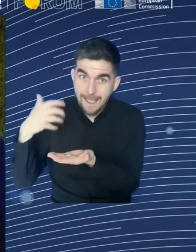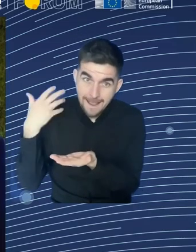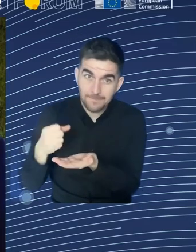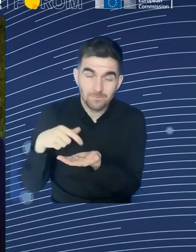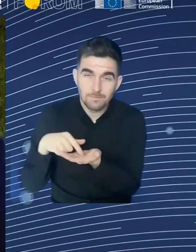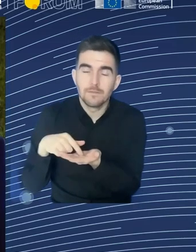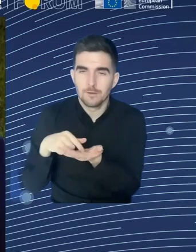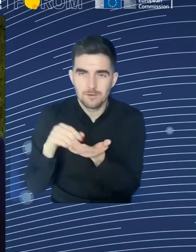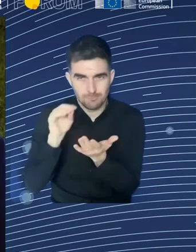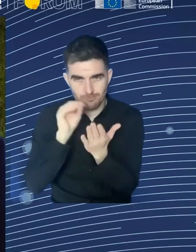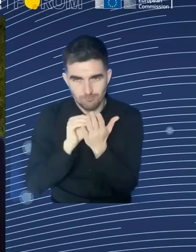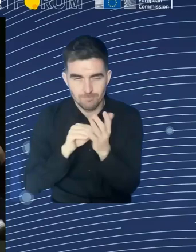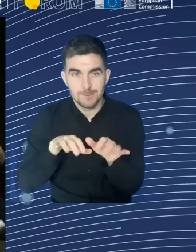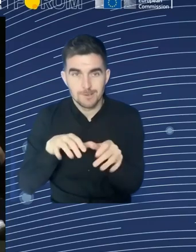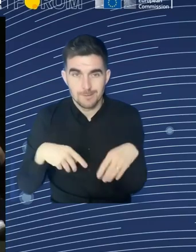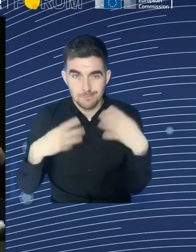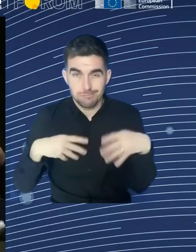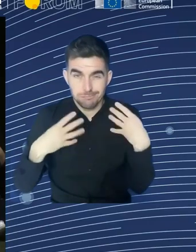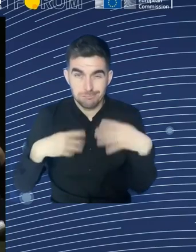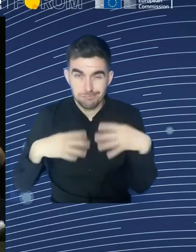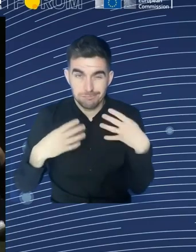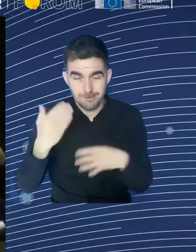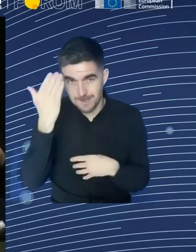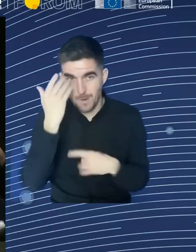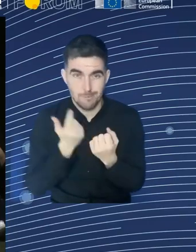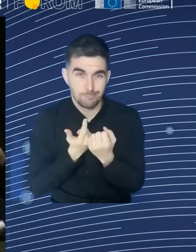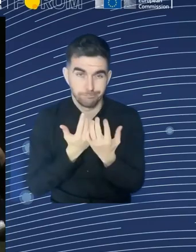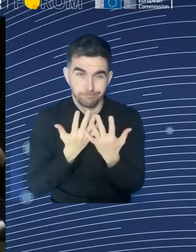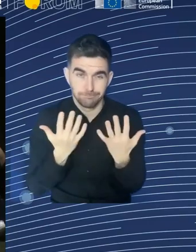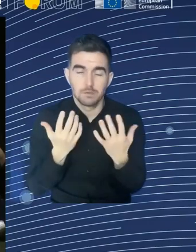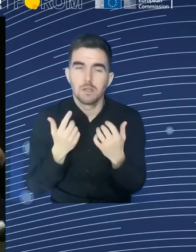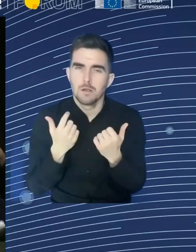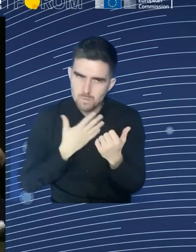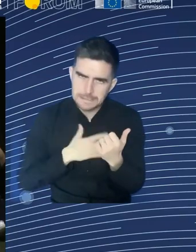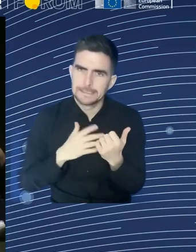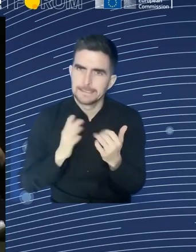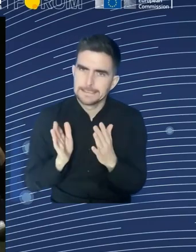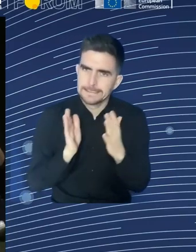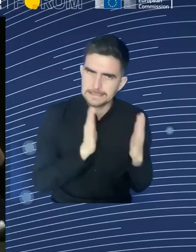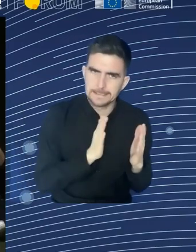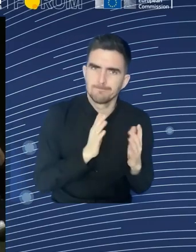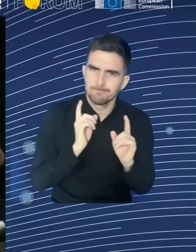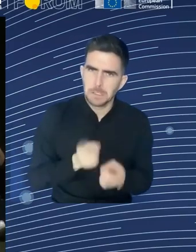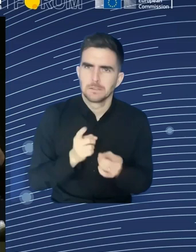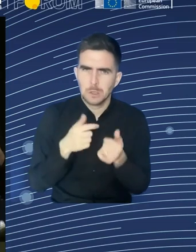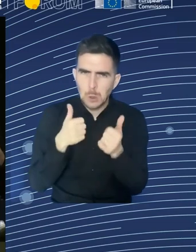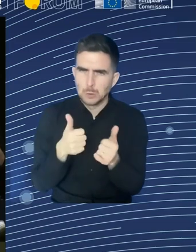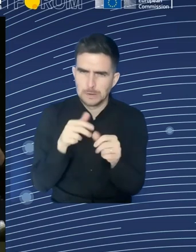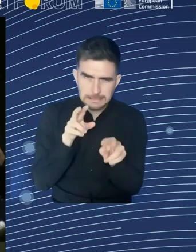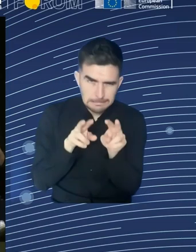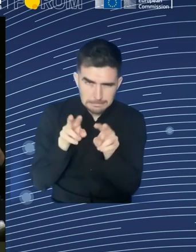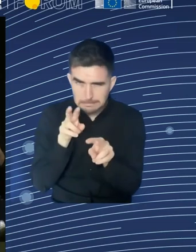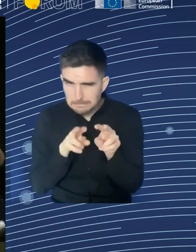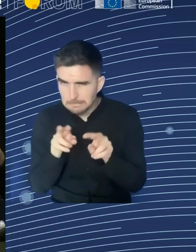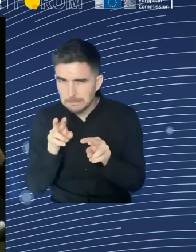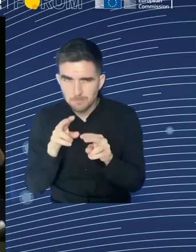also improved. And, because I'm coming from a country like Bulgaria, where the cohesion policy is really very